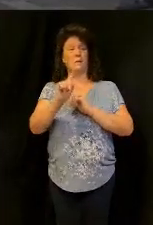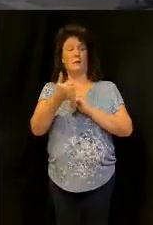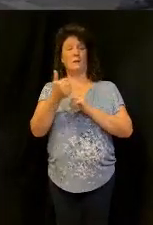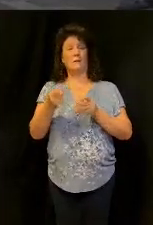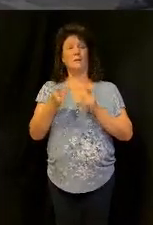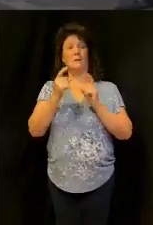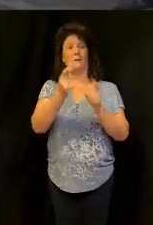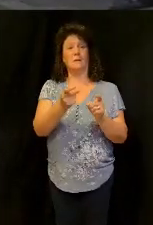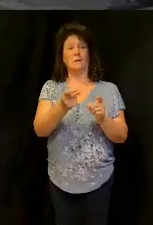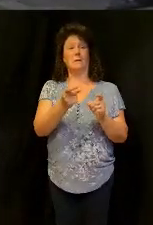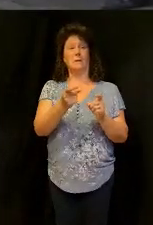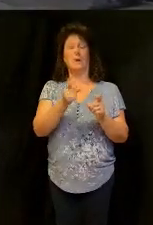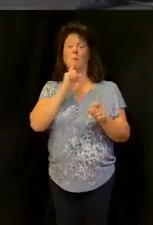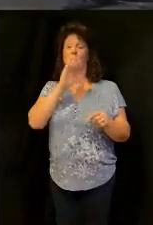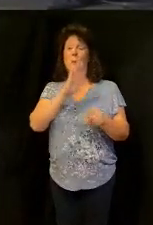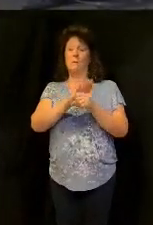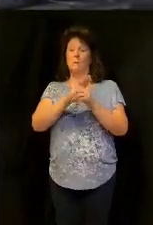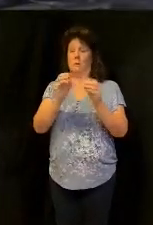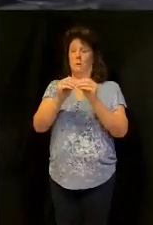you it's more than 10%